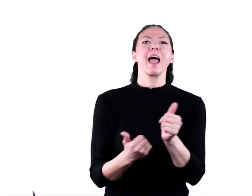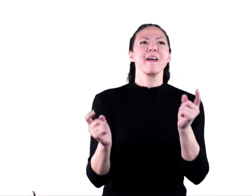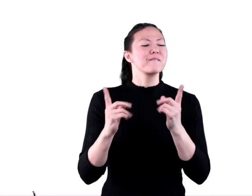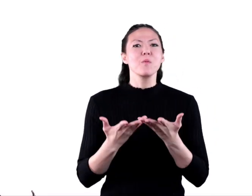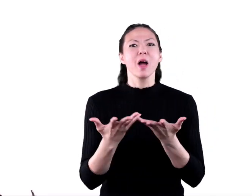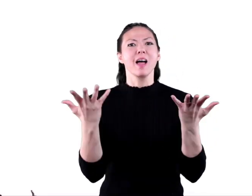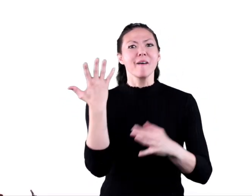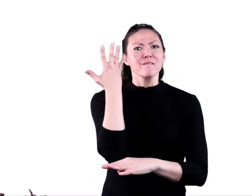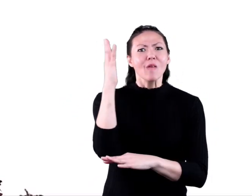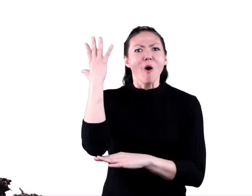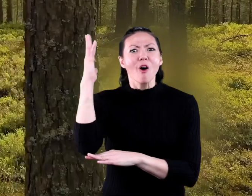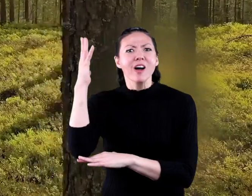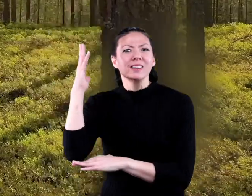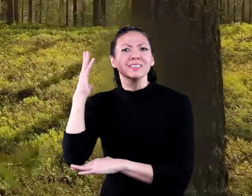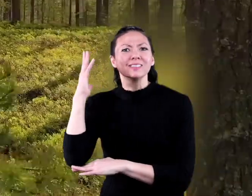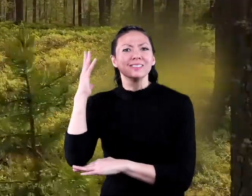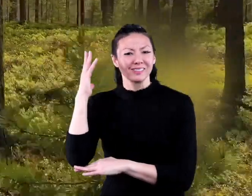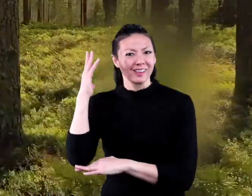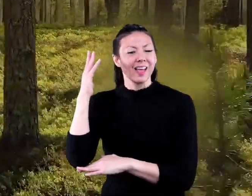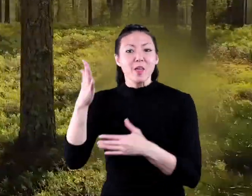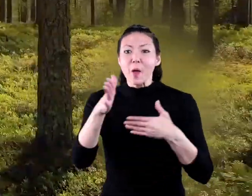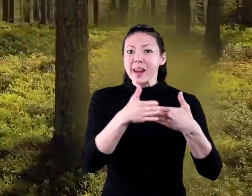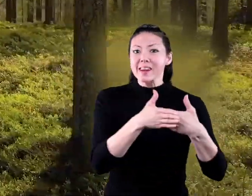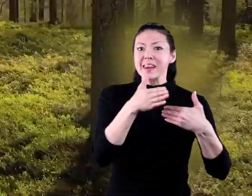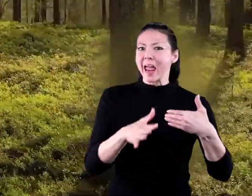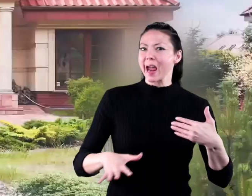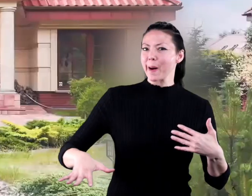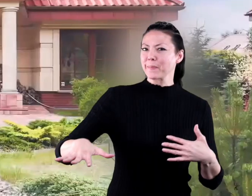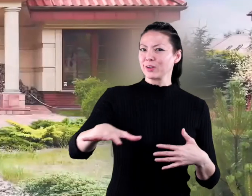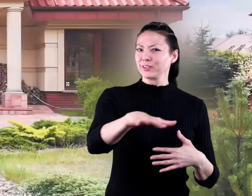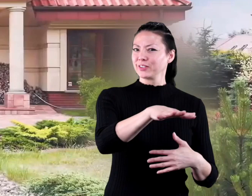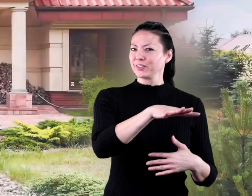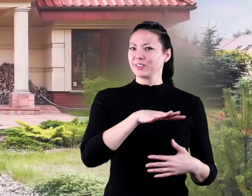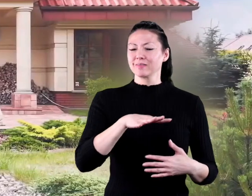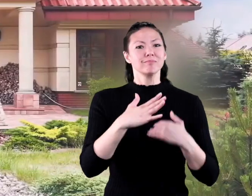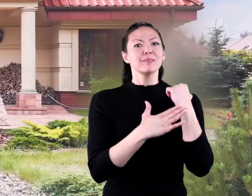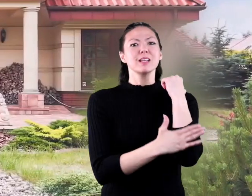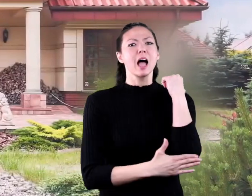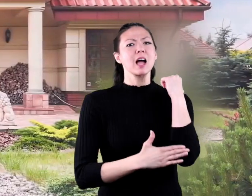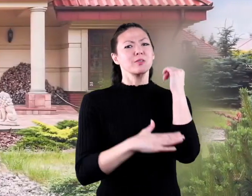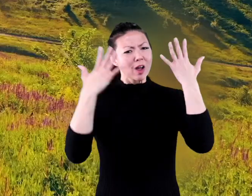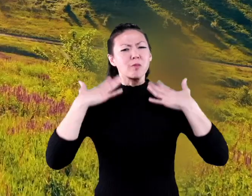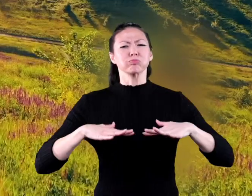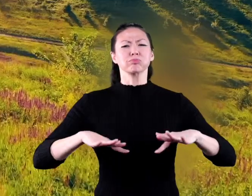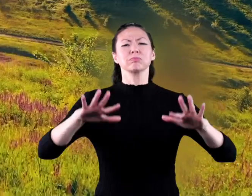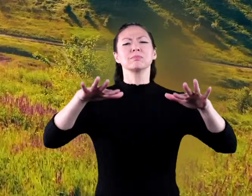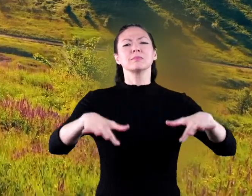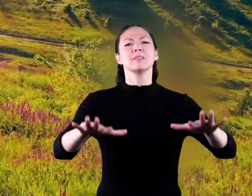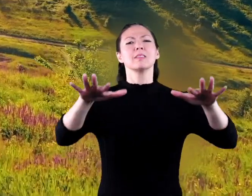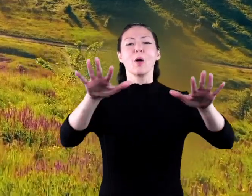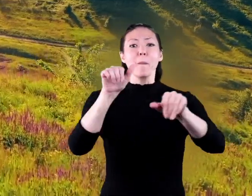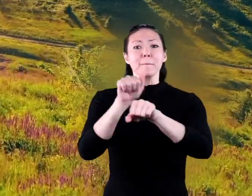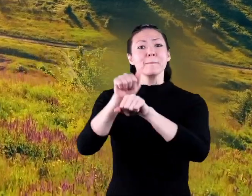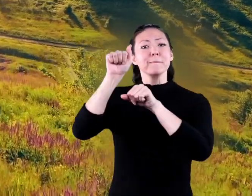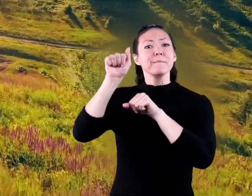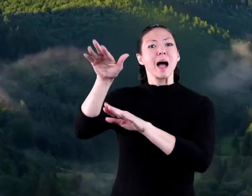Plants are everywhere. In the forest, in your neighborhood, in the country,